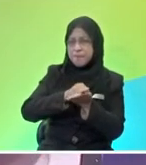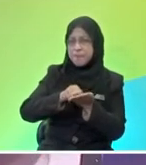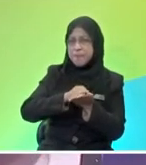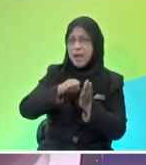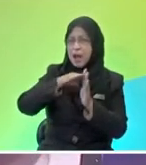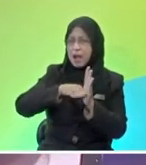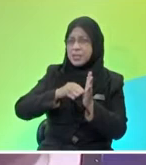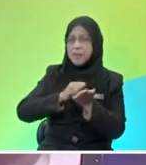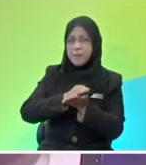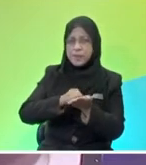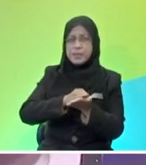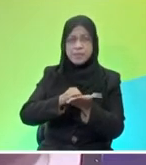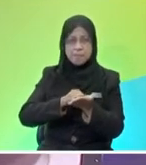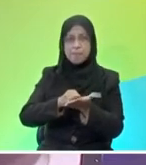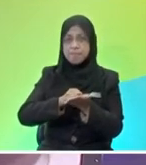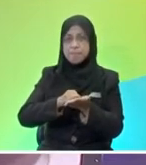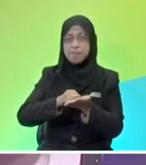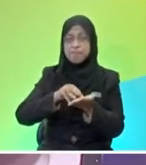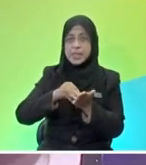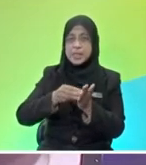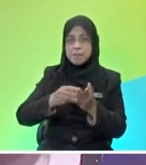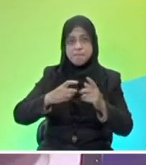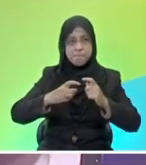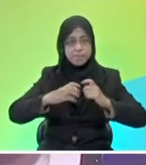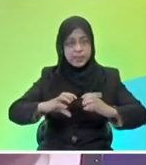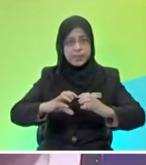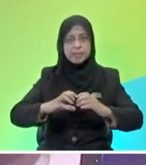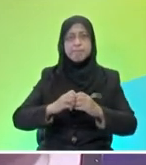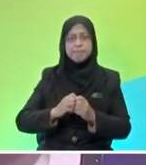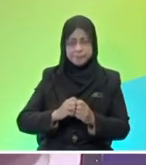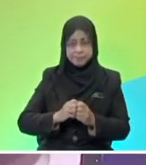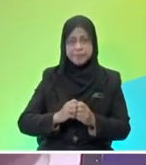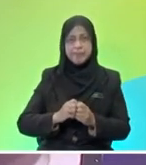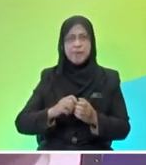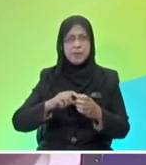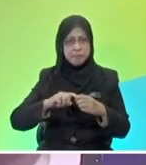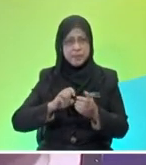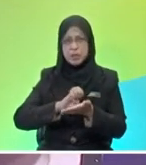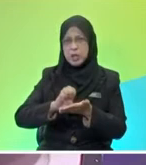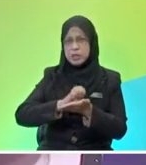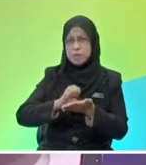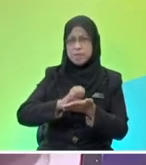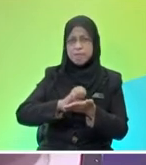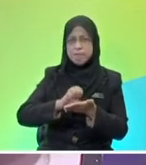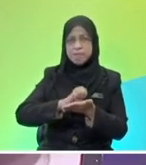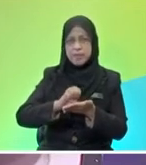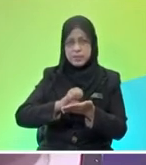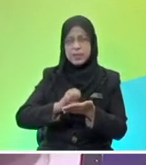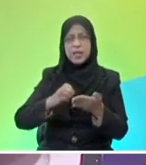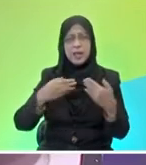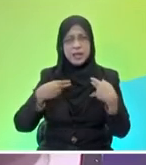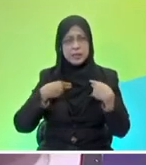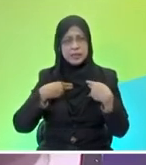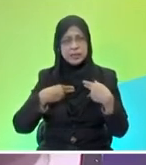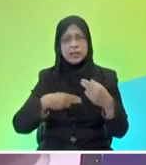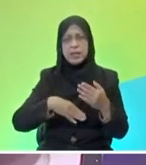it slides down faster compared to the others, compared to the eraser. So, it shows here that the eraser has a